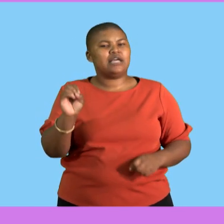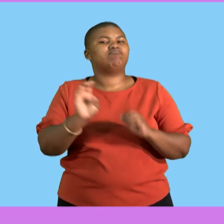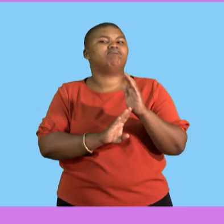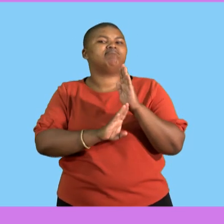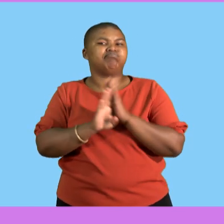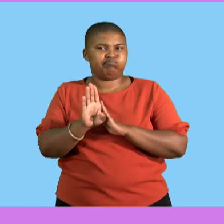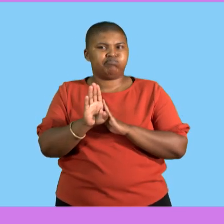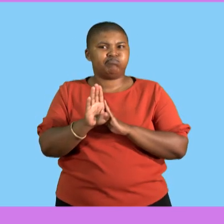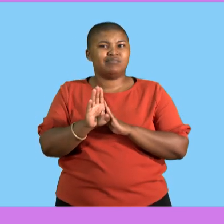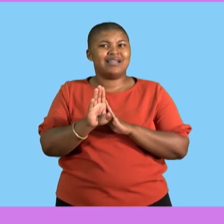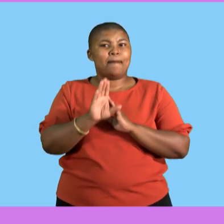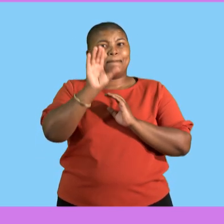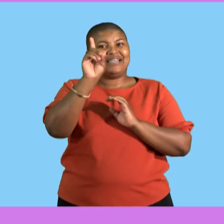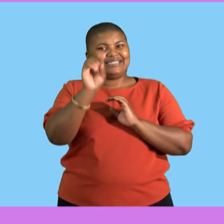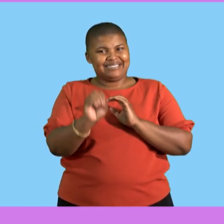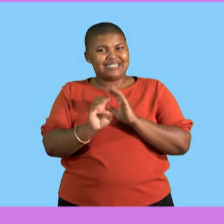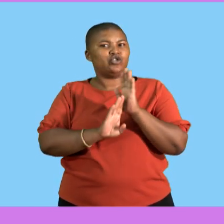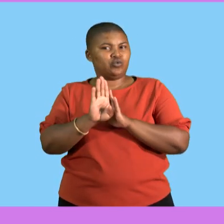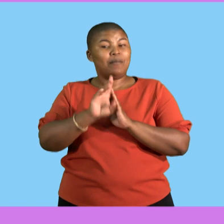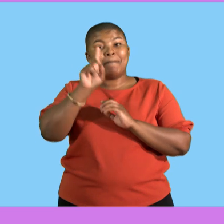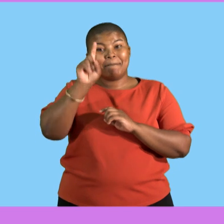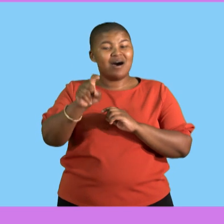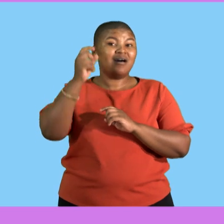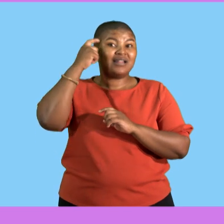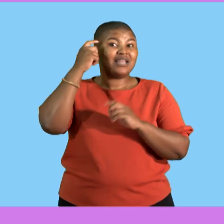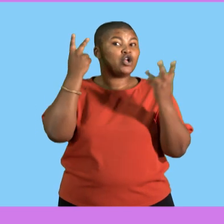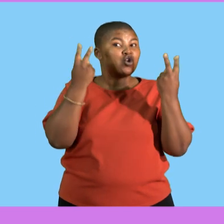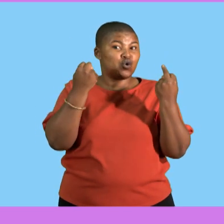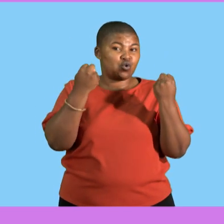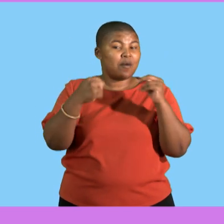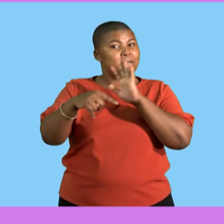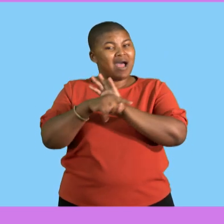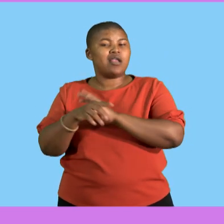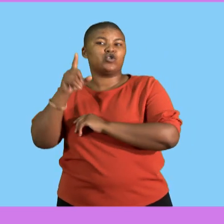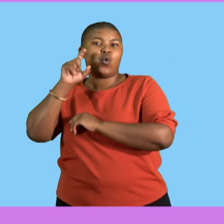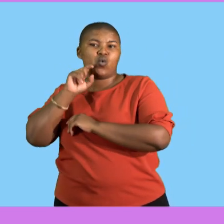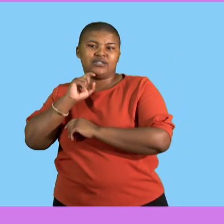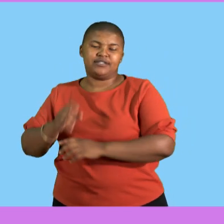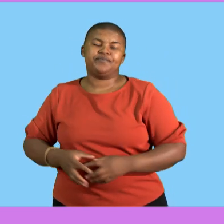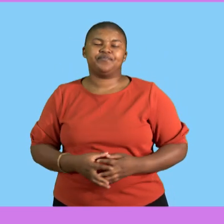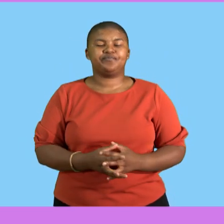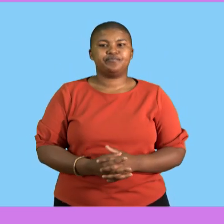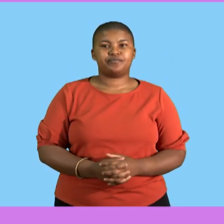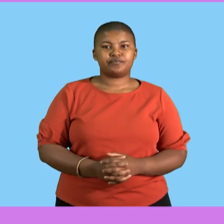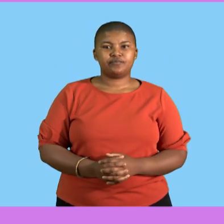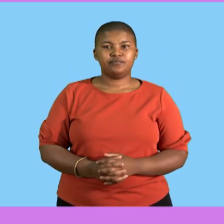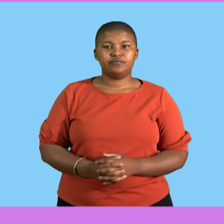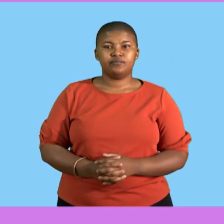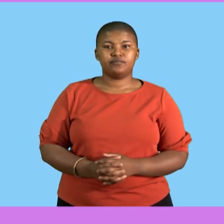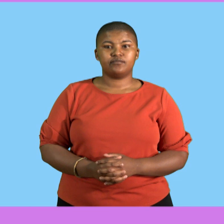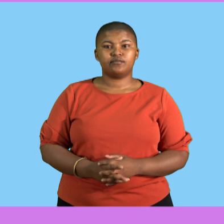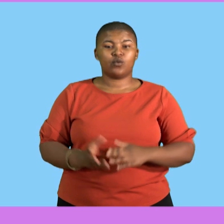think new minus old over old